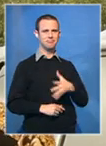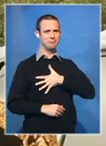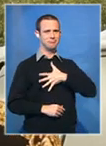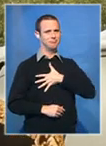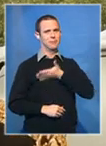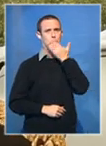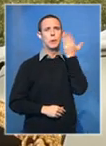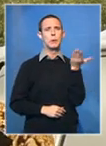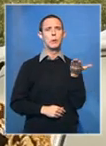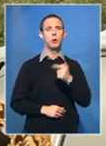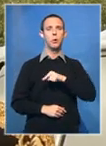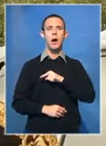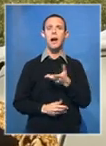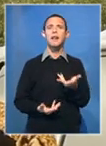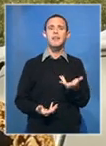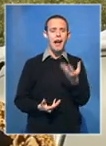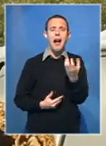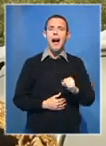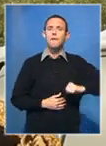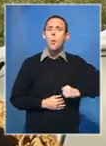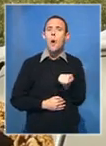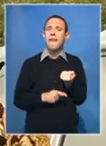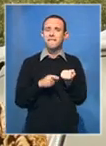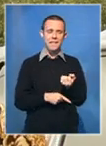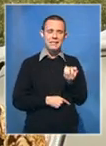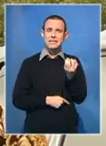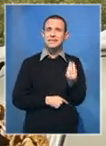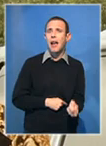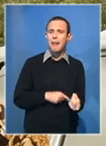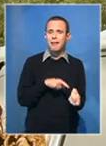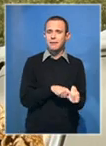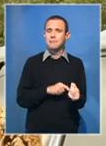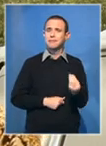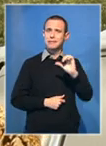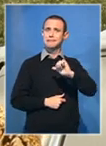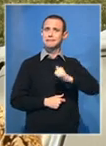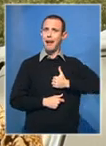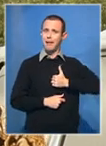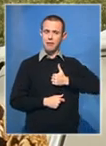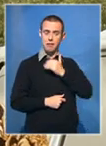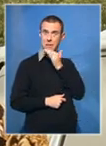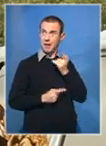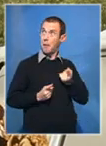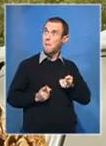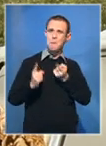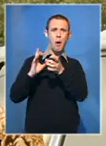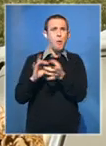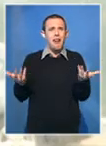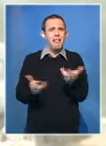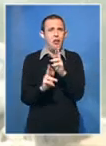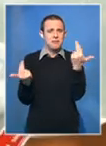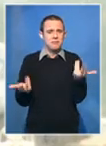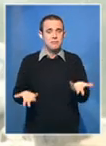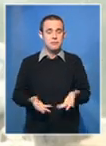because I've got many families here, my wife, my son, my daughter, my family, so I can't go anywhere.